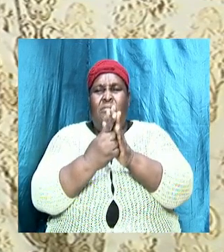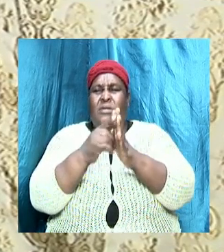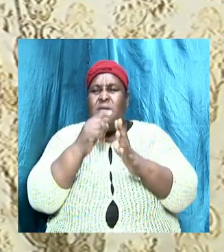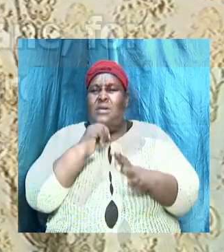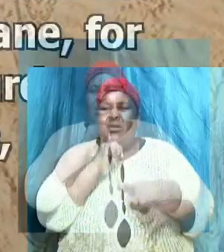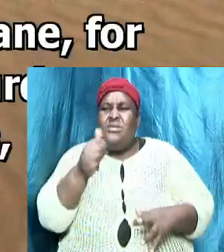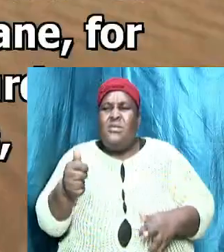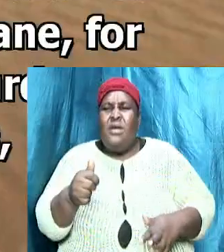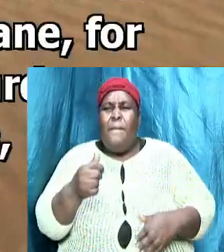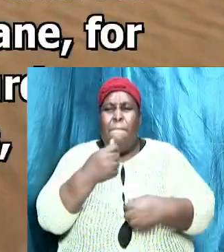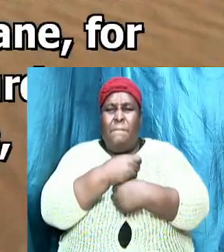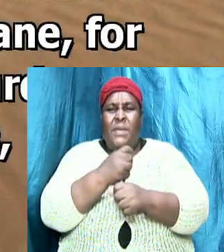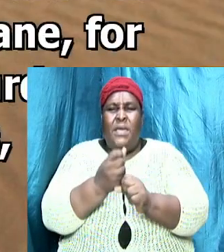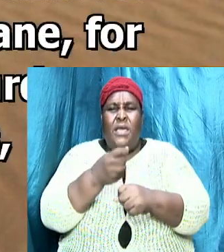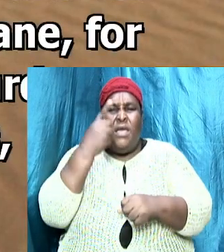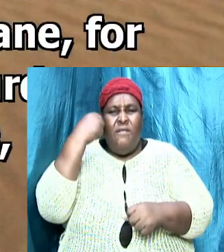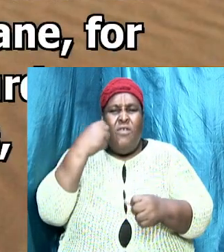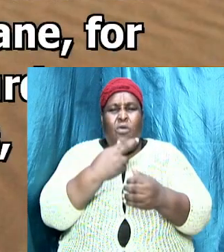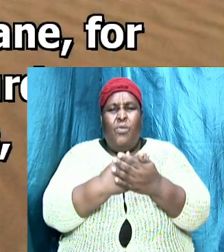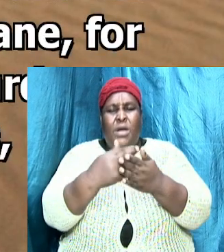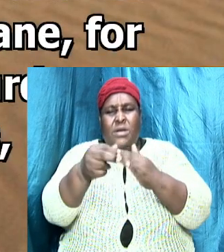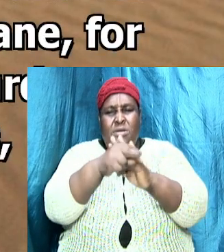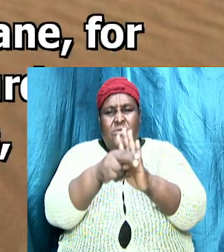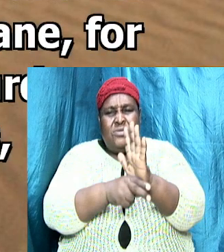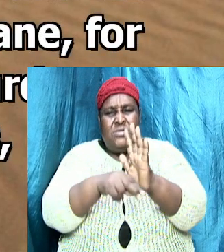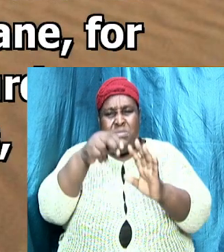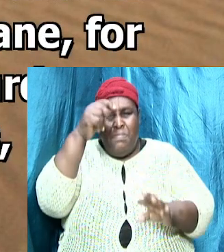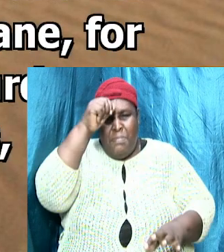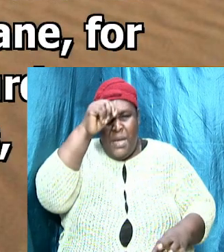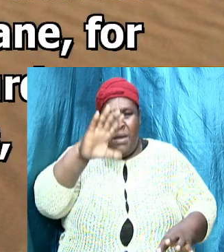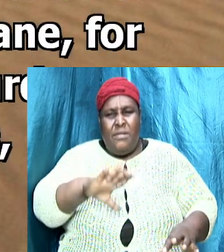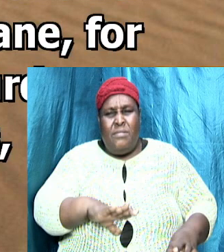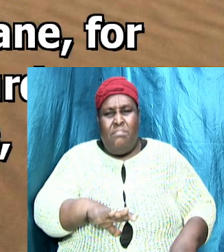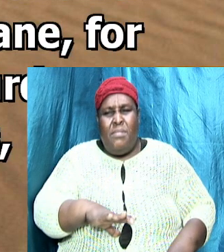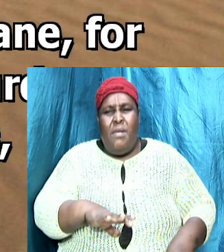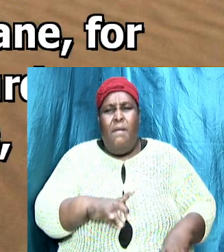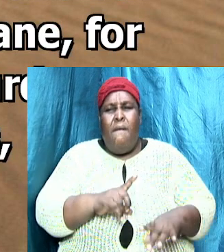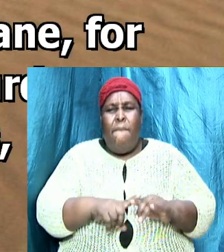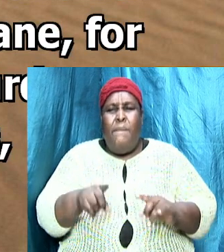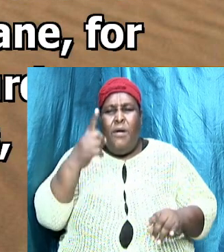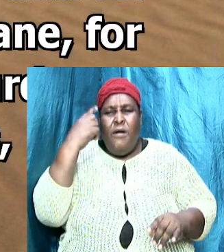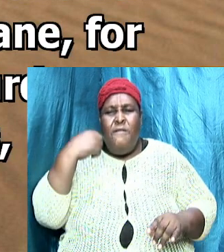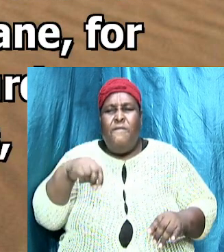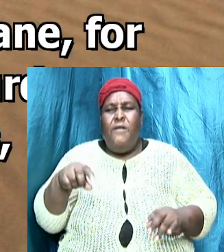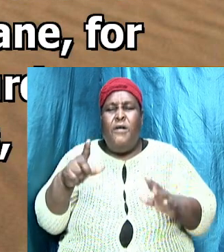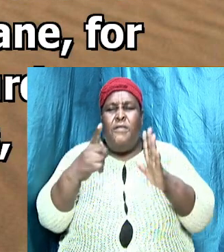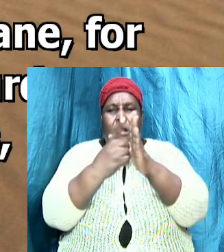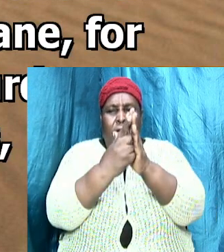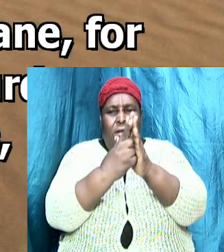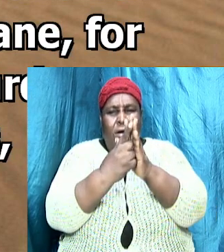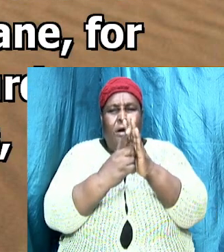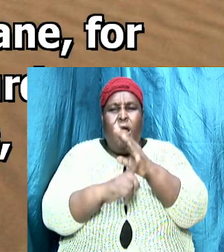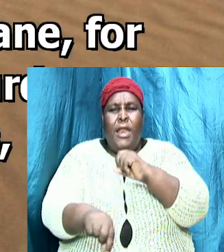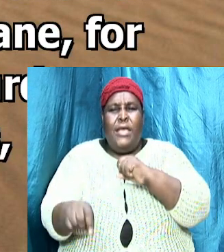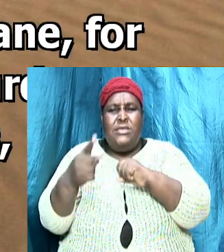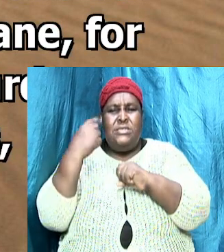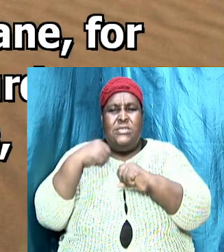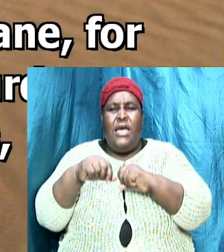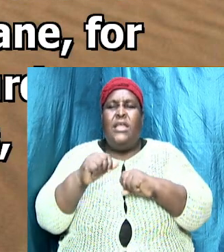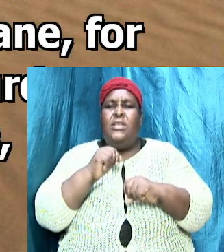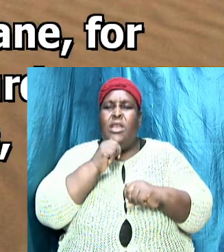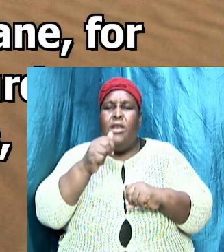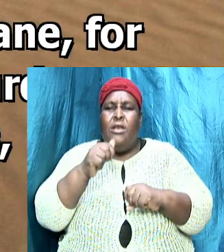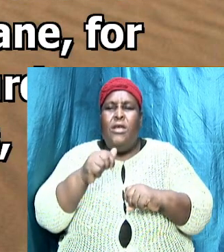knowing knowing this that the law is not made for a righteous man but for the